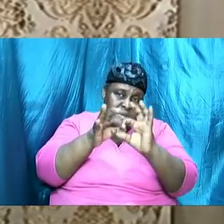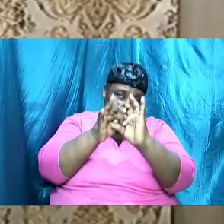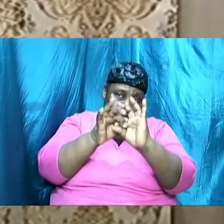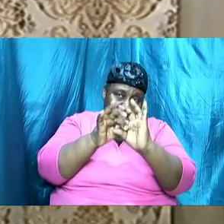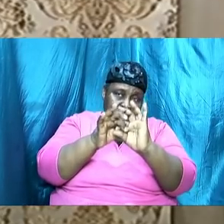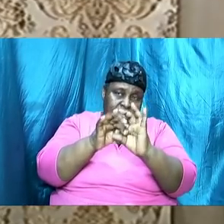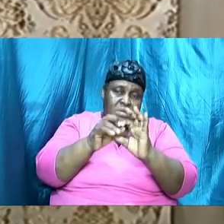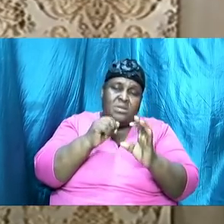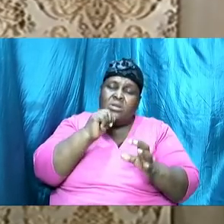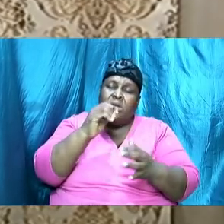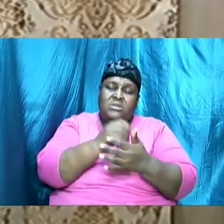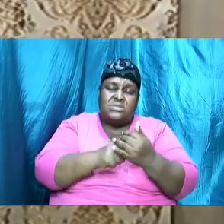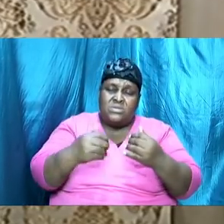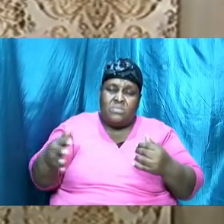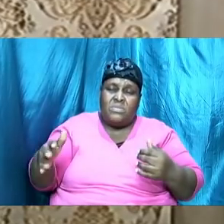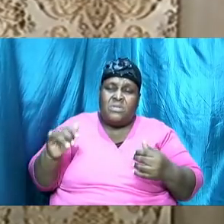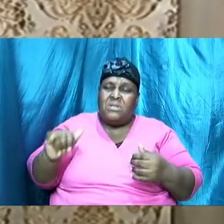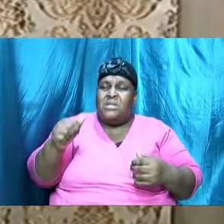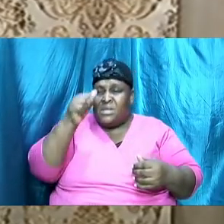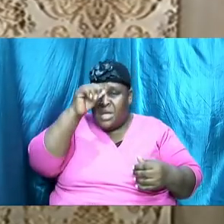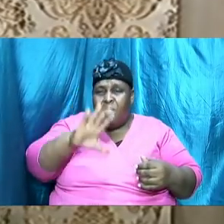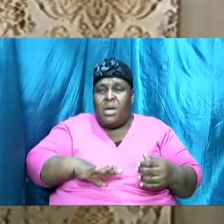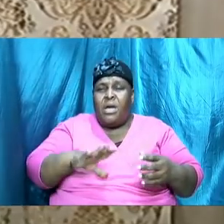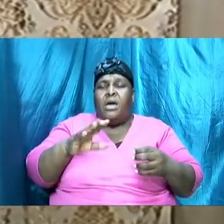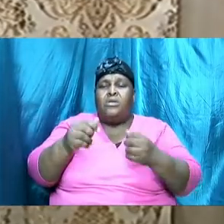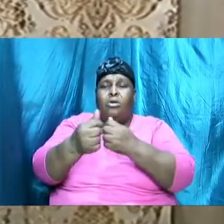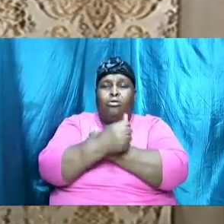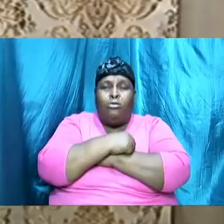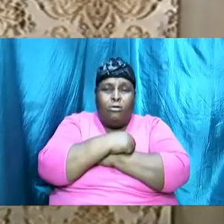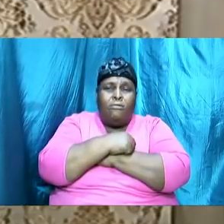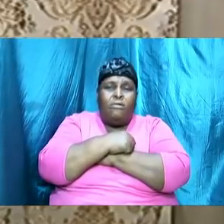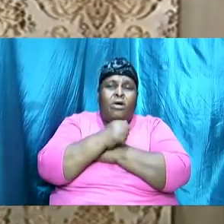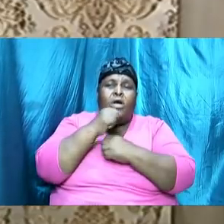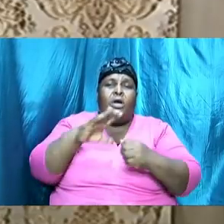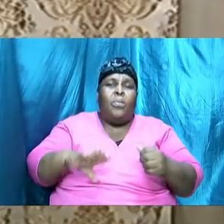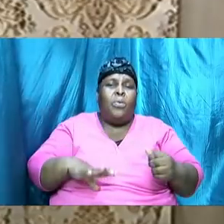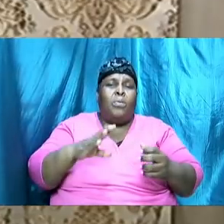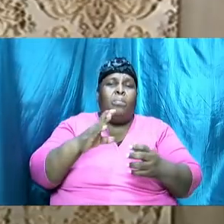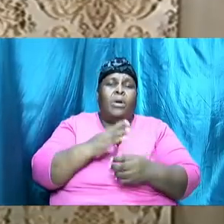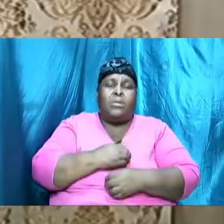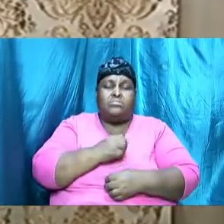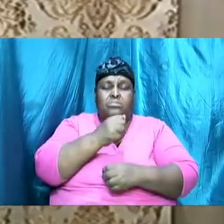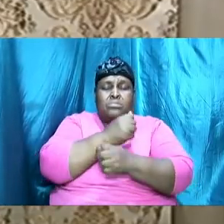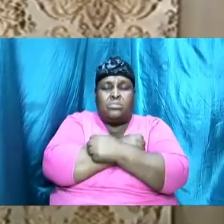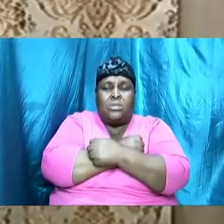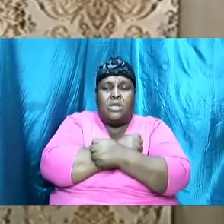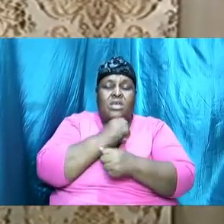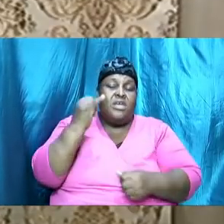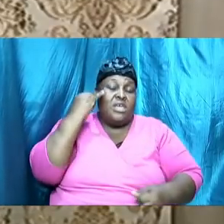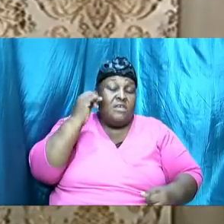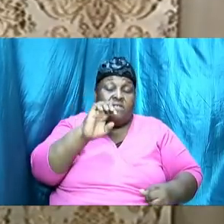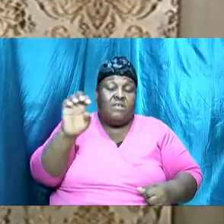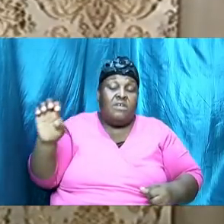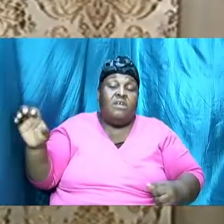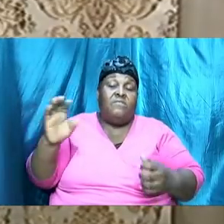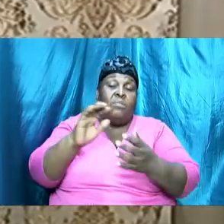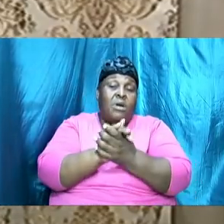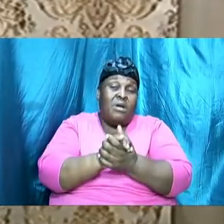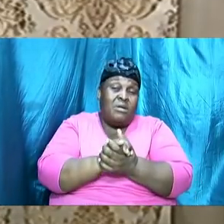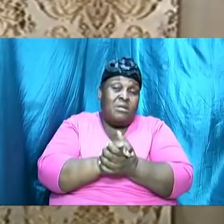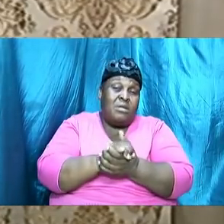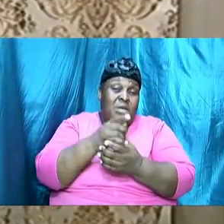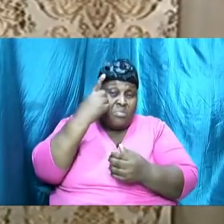a man love a woman and a woman just head over heels in love with a man if we ever get married because